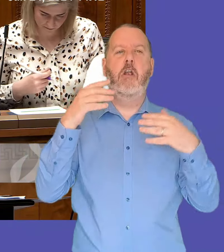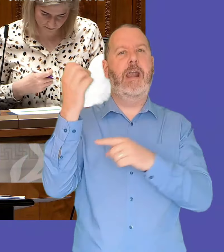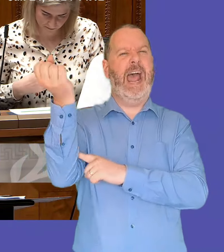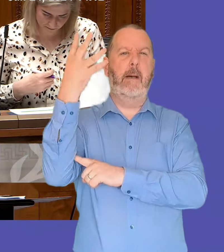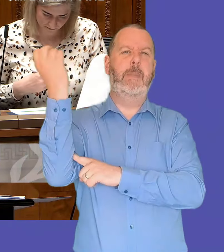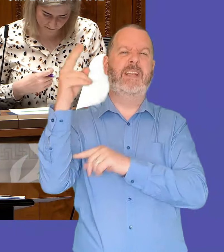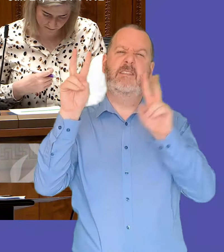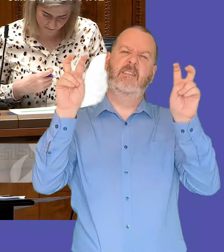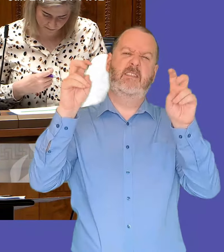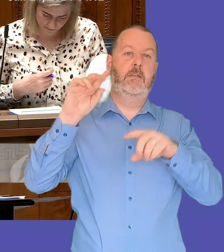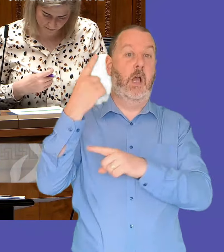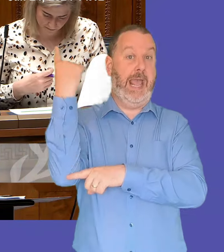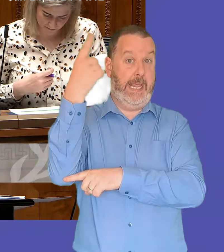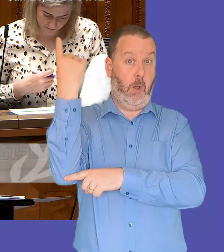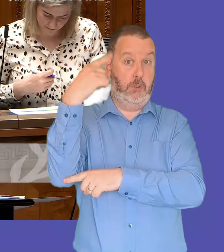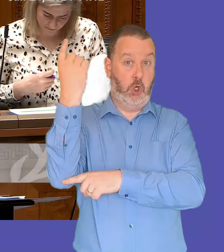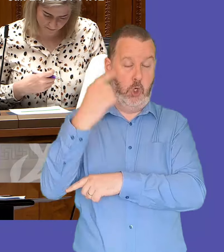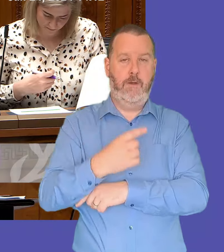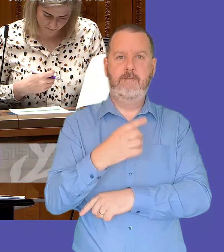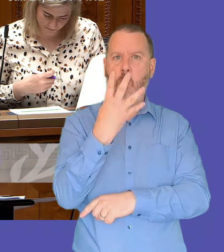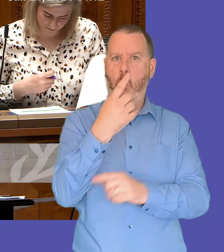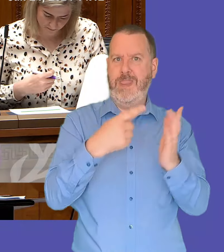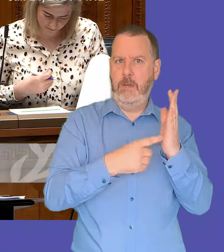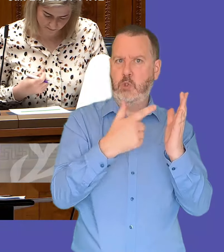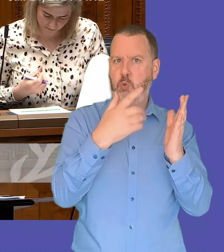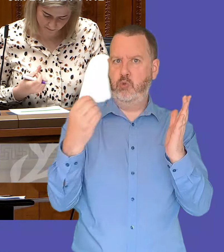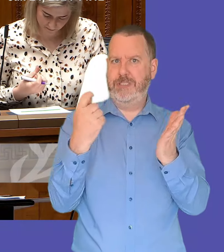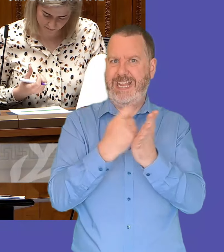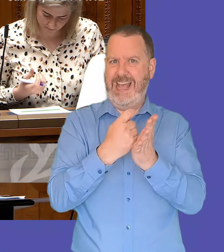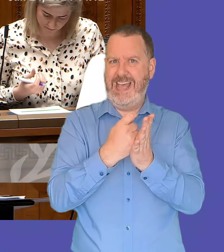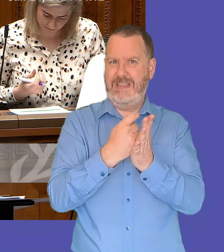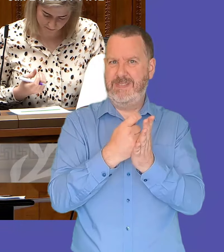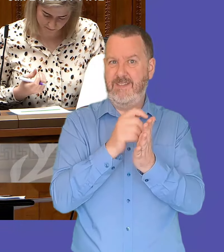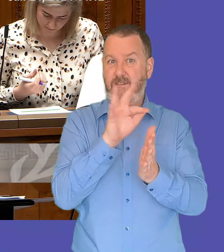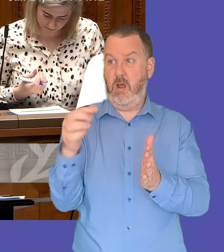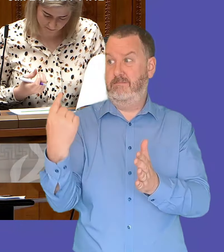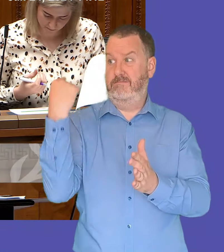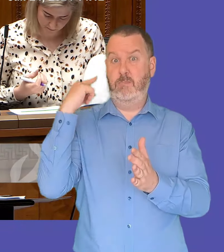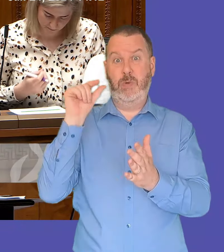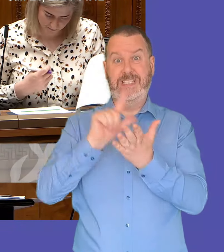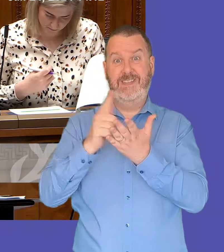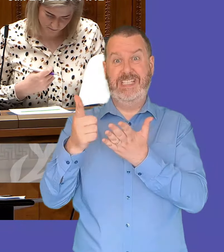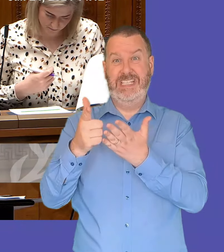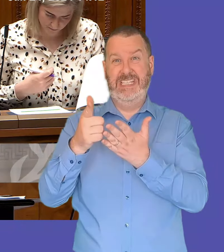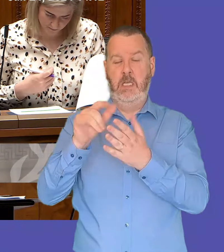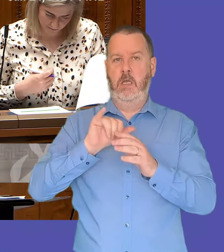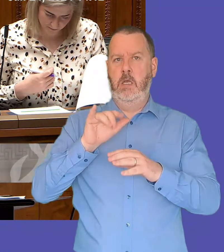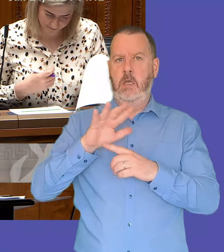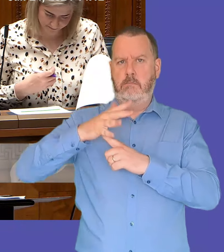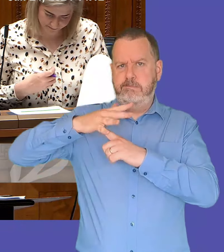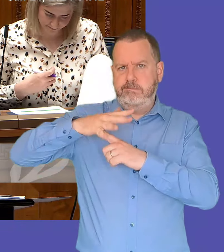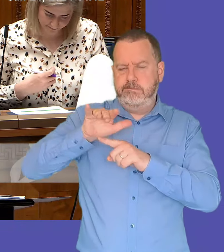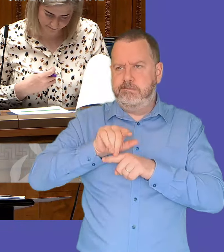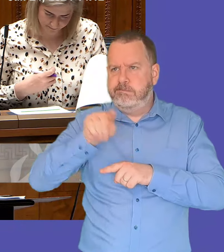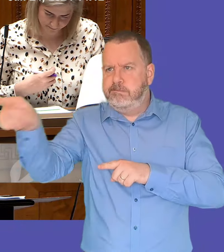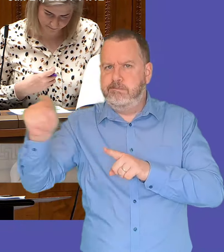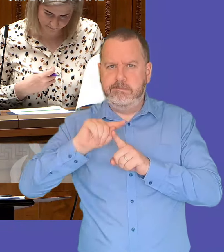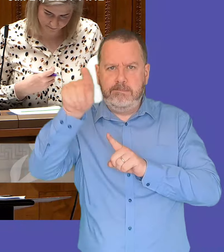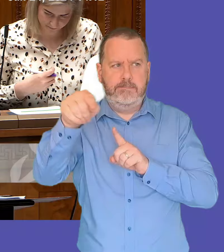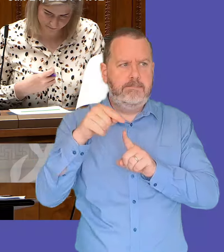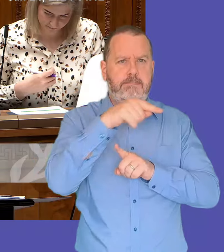been tasked over 4 200 times since operation commenced in 2017 delivering significant social